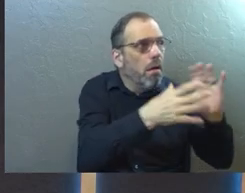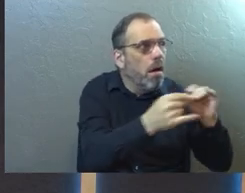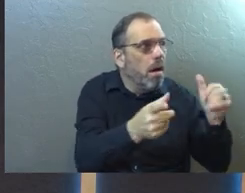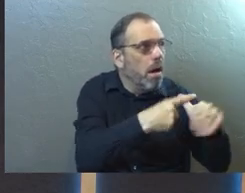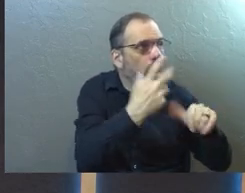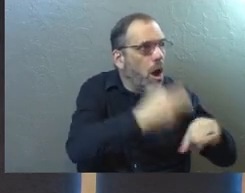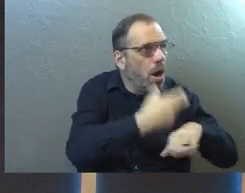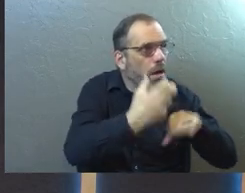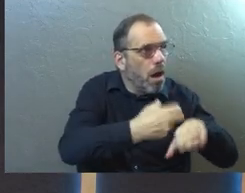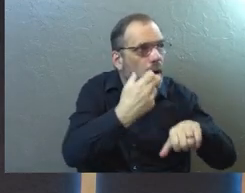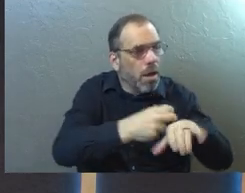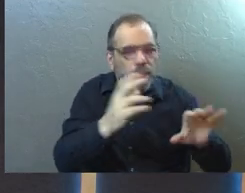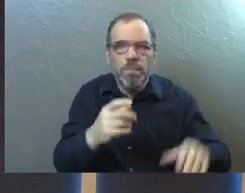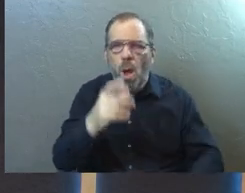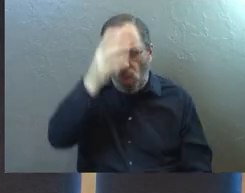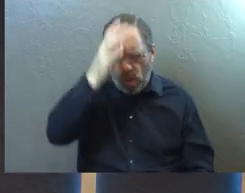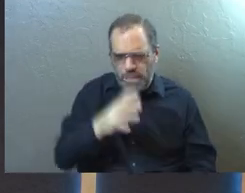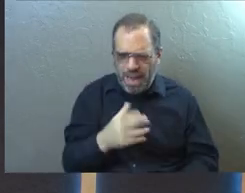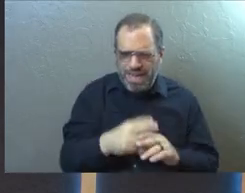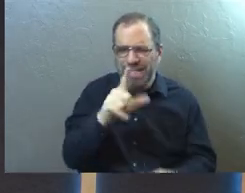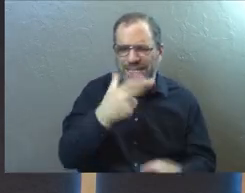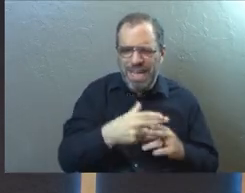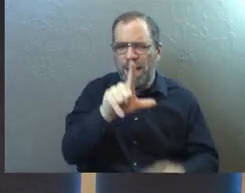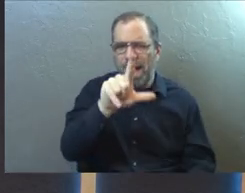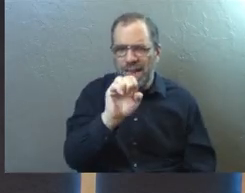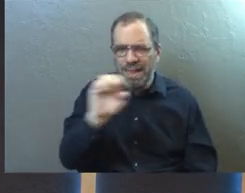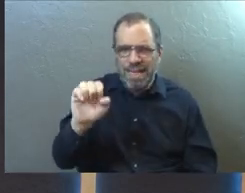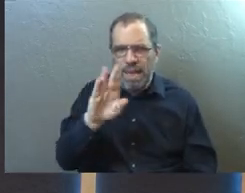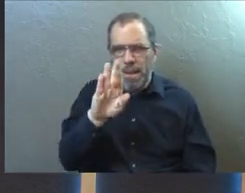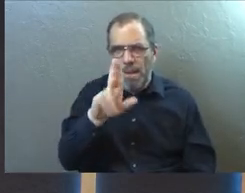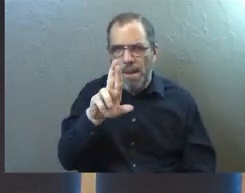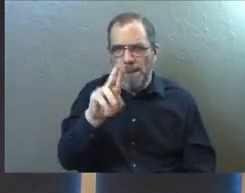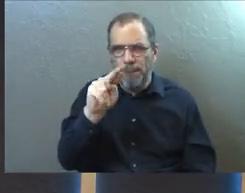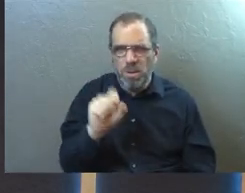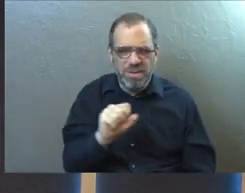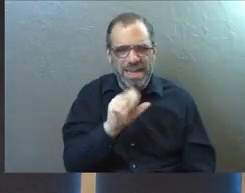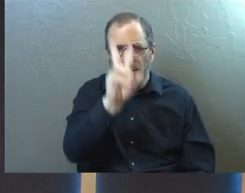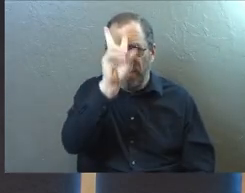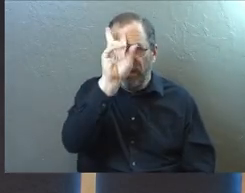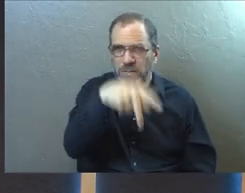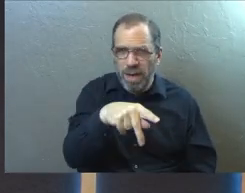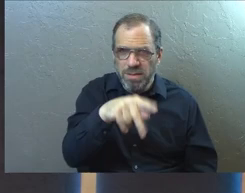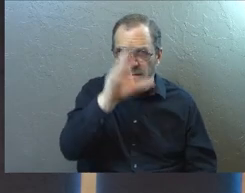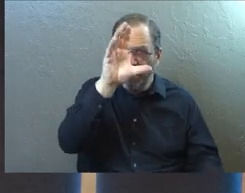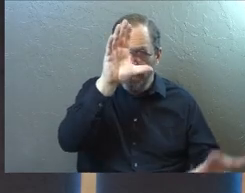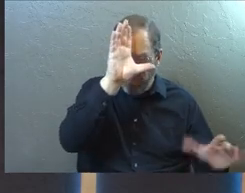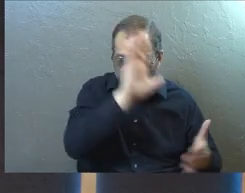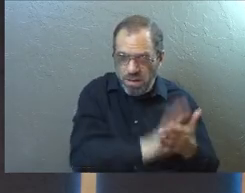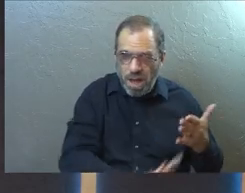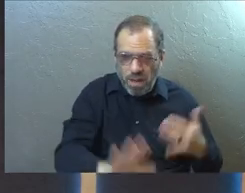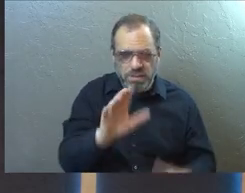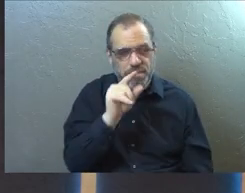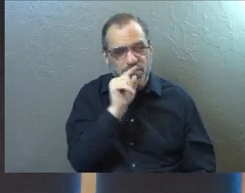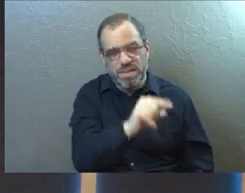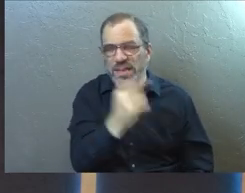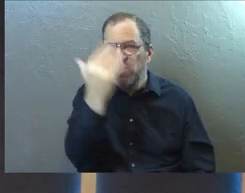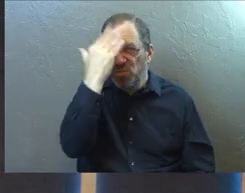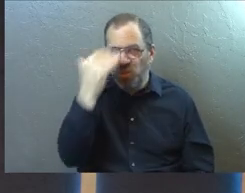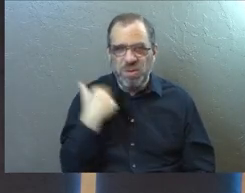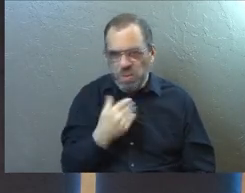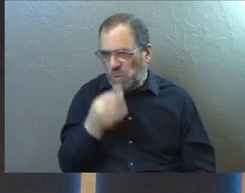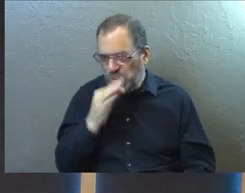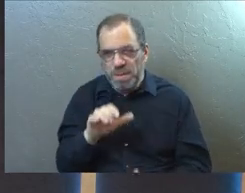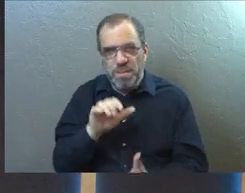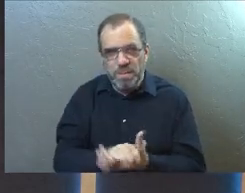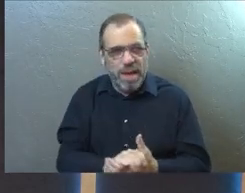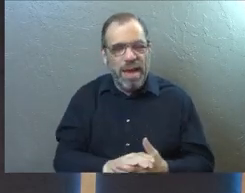And I remember there was a guy named Lee Burns and he was the vice president of the college that we were at. And he knew us and we were about to